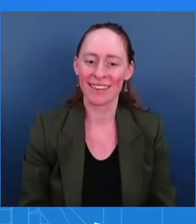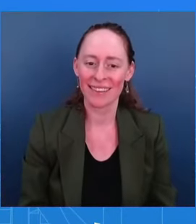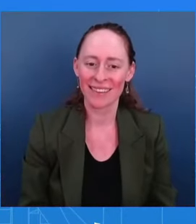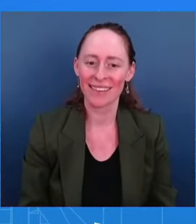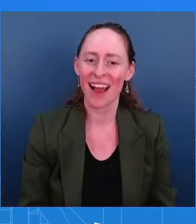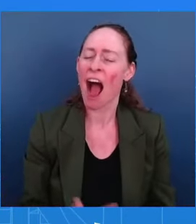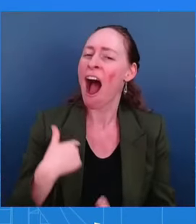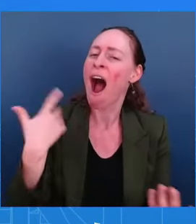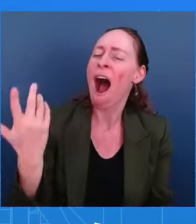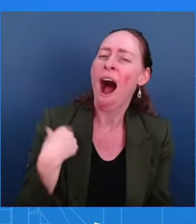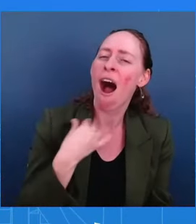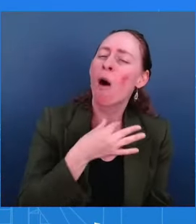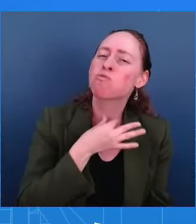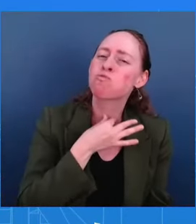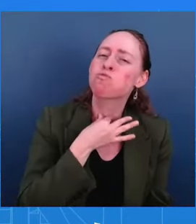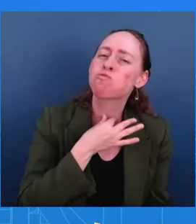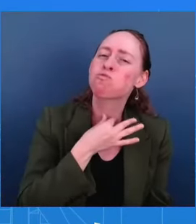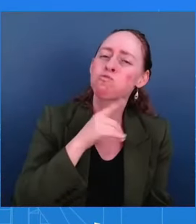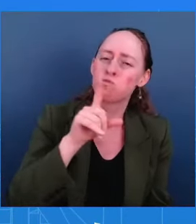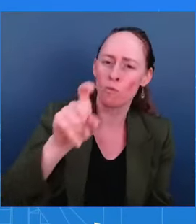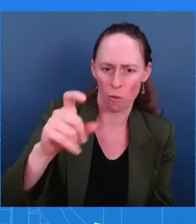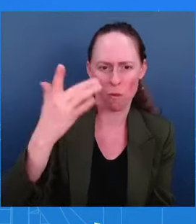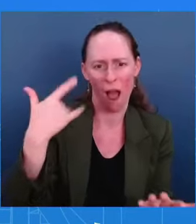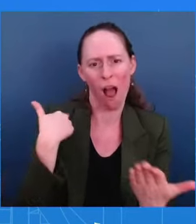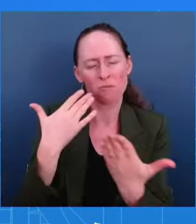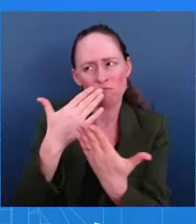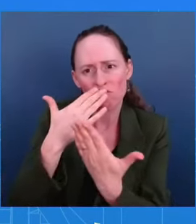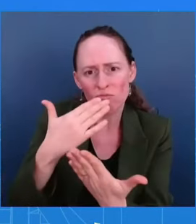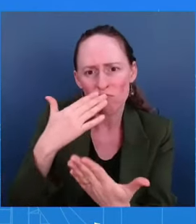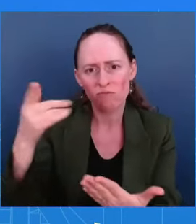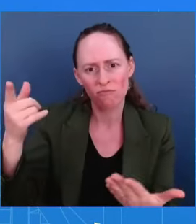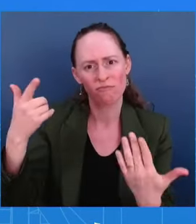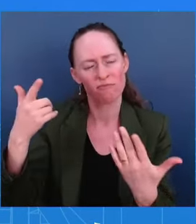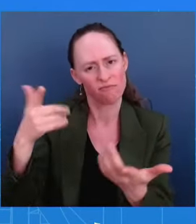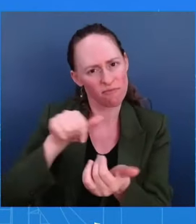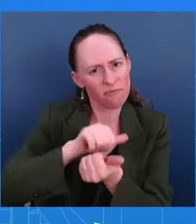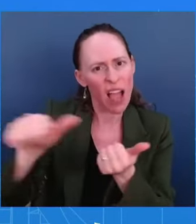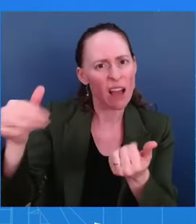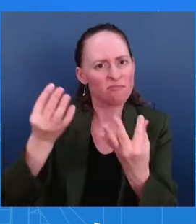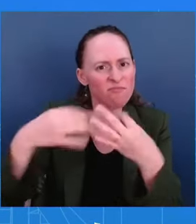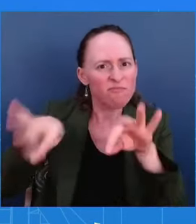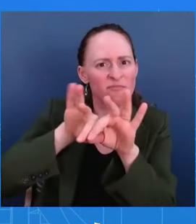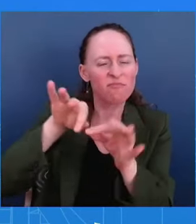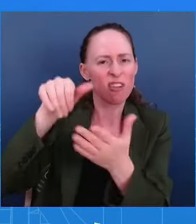listened to me when I'm up here. Look, here's what I, here's what I can say.